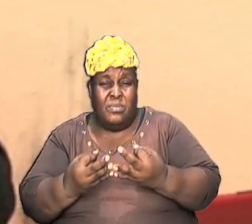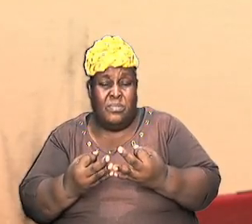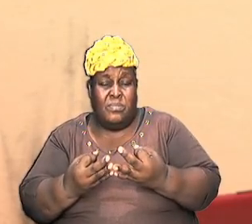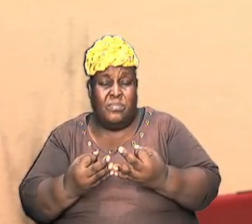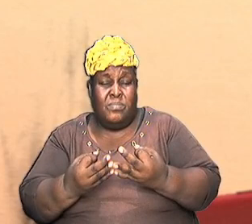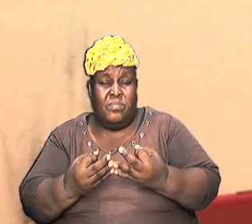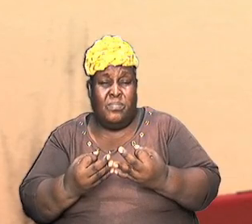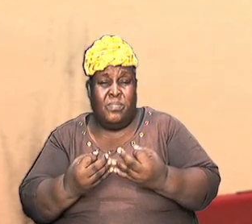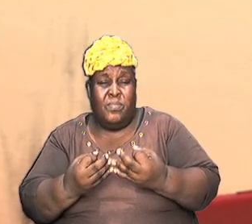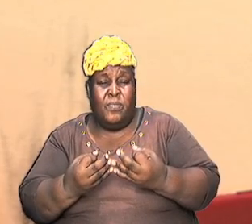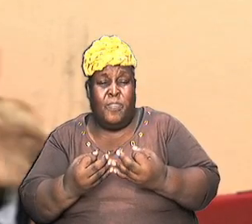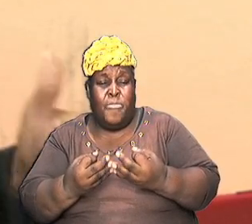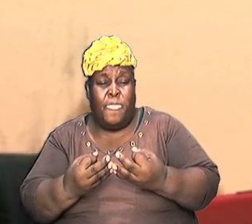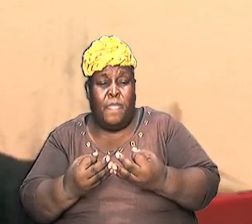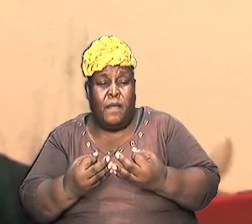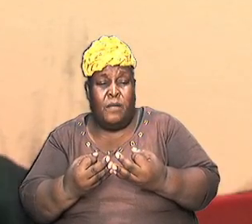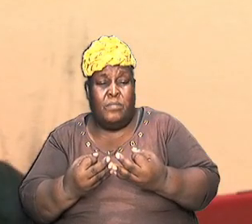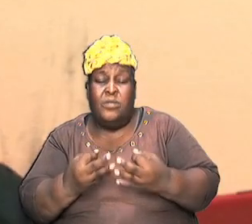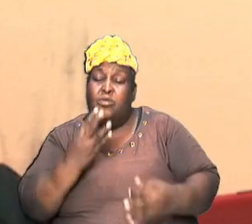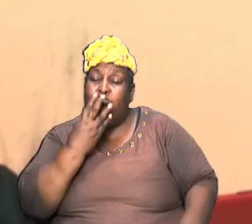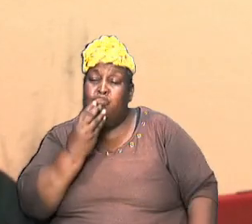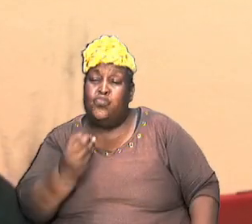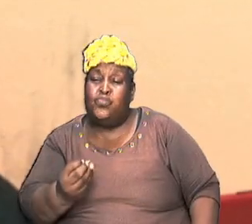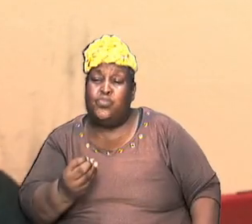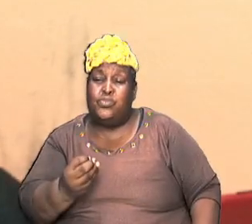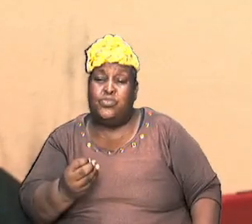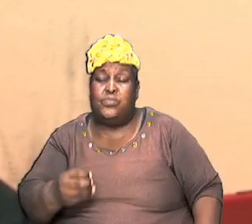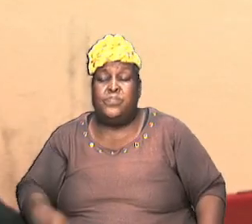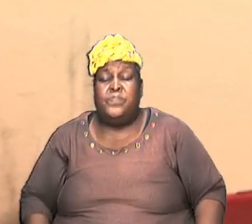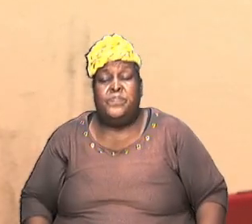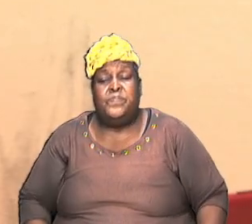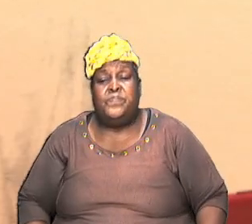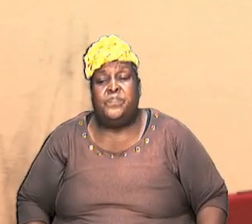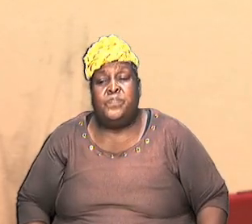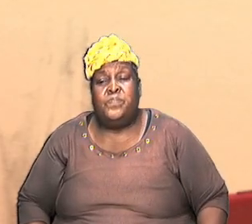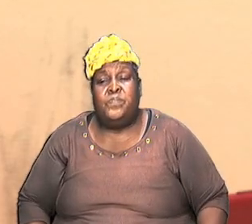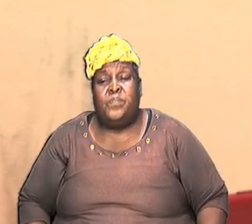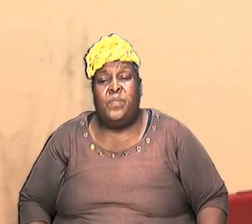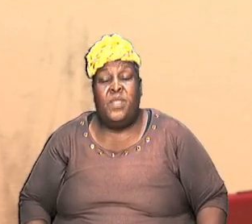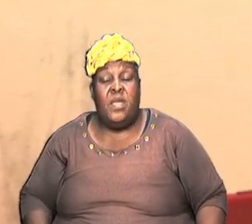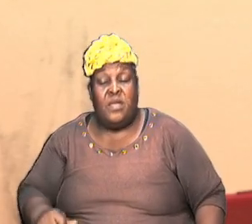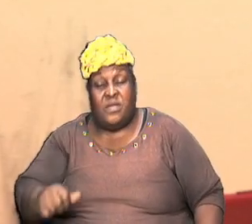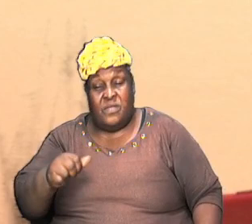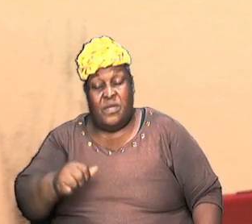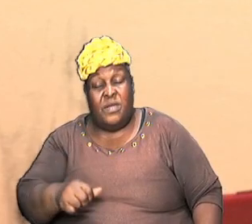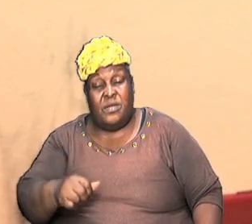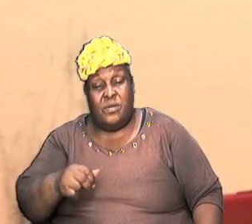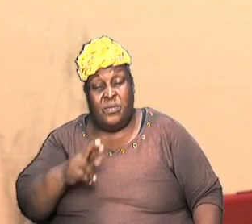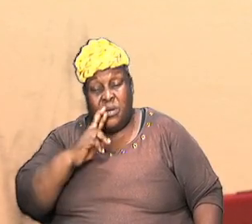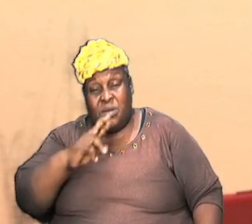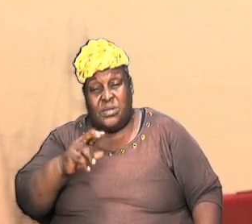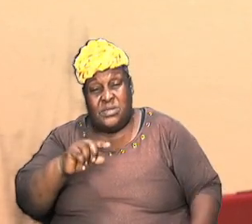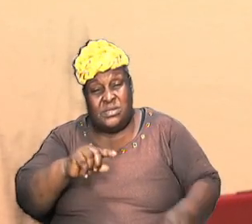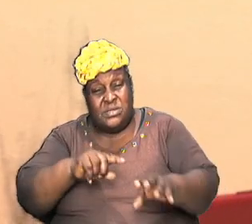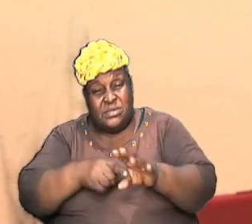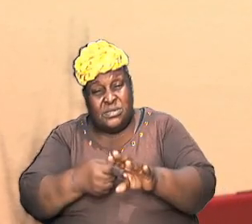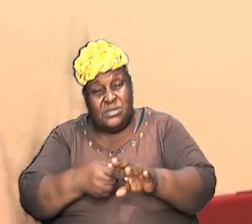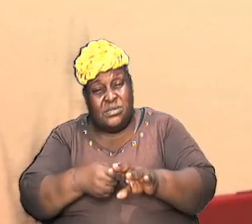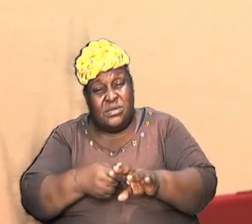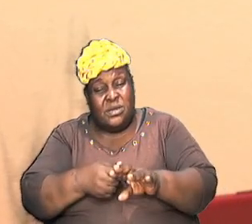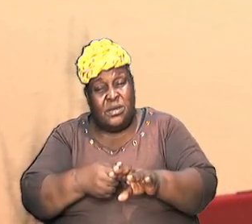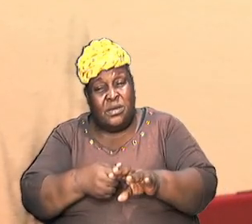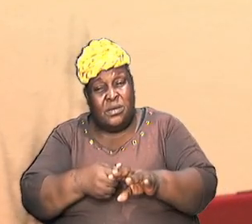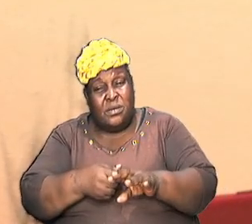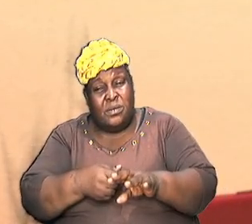ancestry of the Jews as they came down the line but that record started in earnest